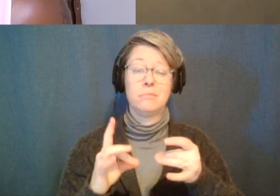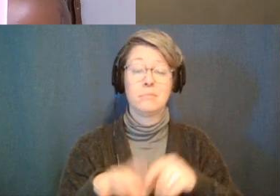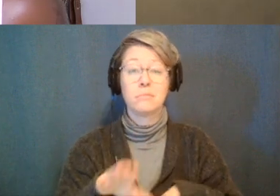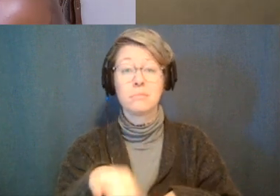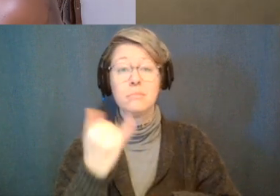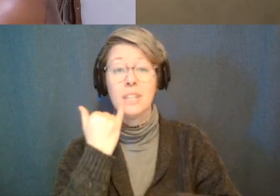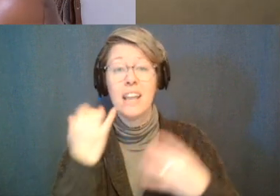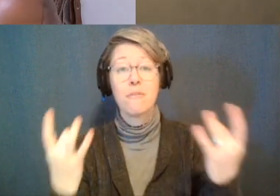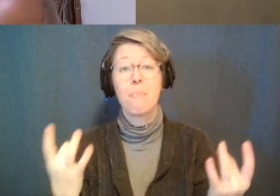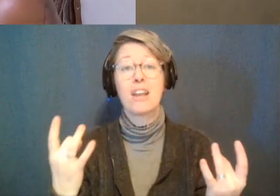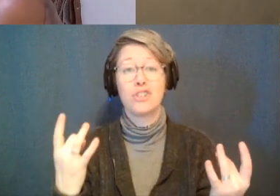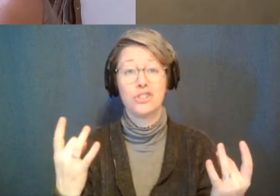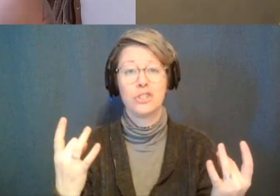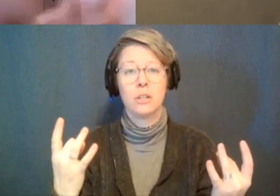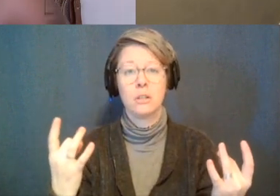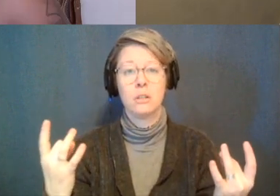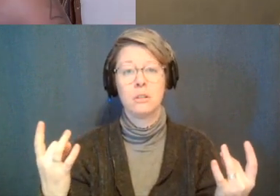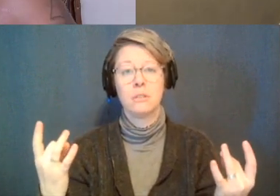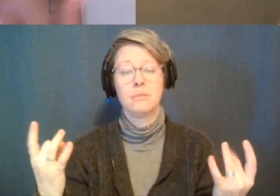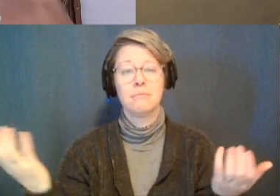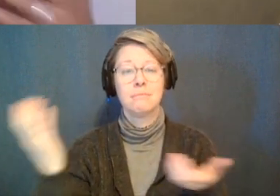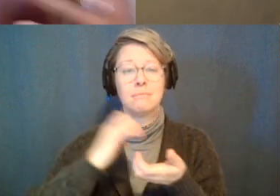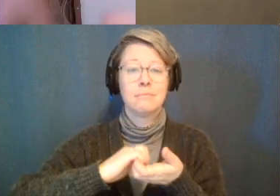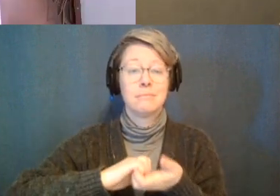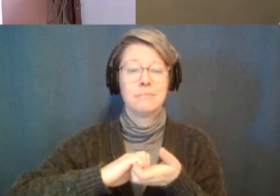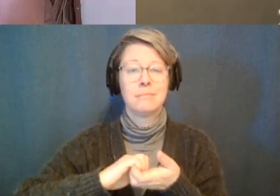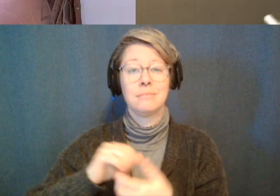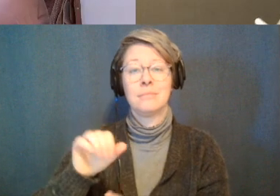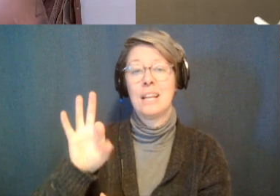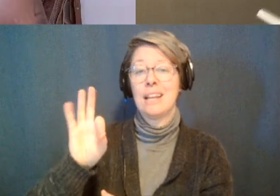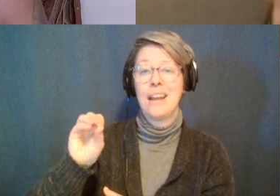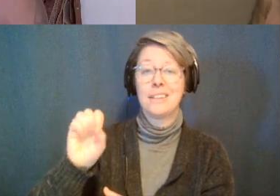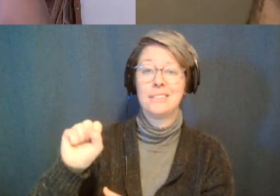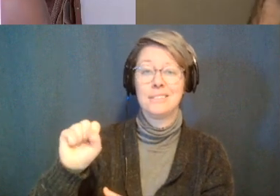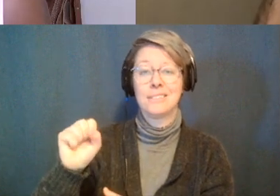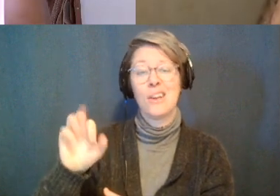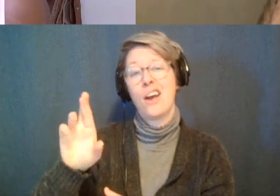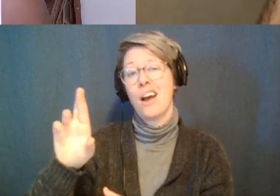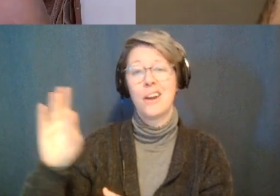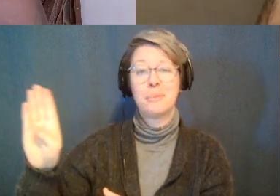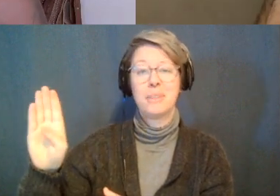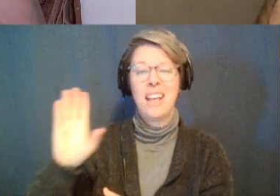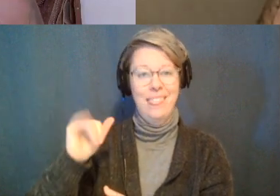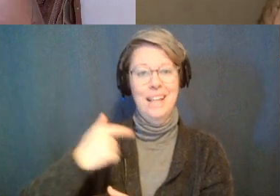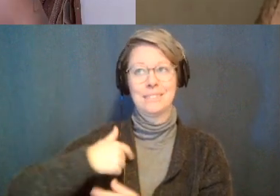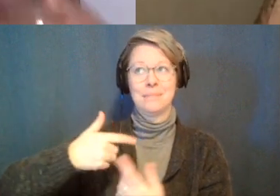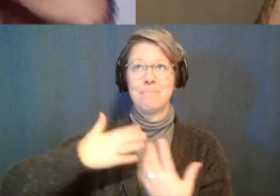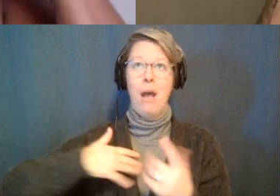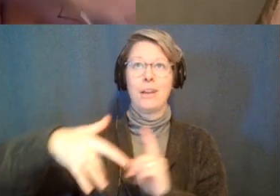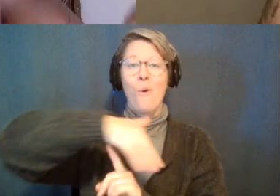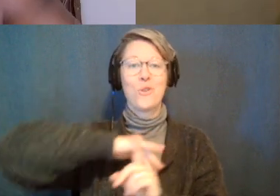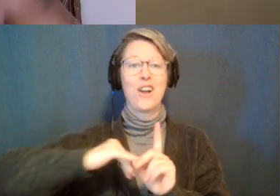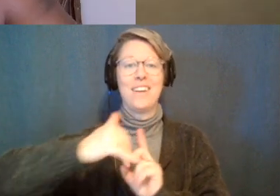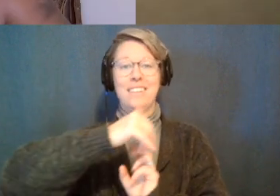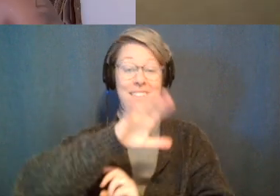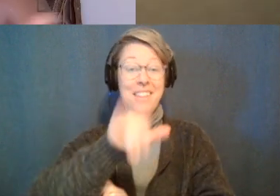made love with 90s r&b like that's pretty much the experience of being around me that's that's literally what it's like um and i want that for